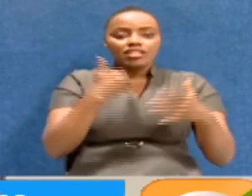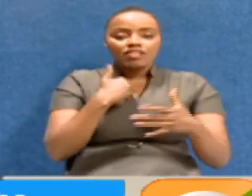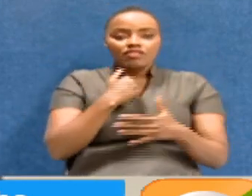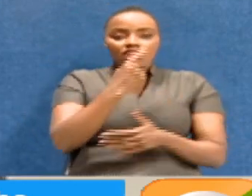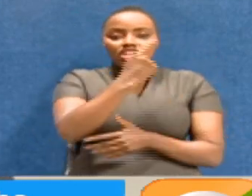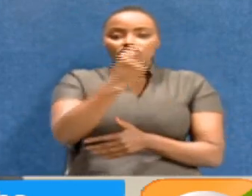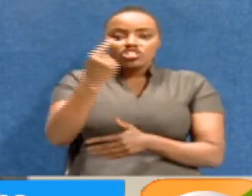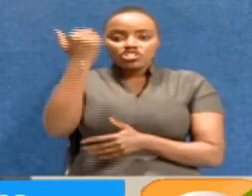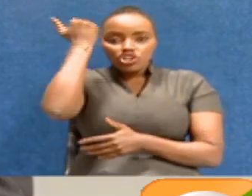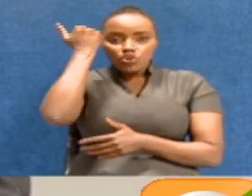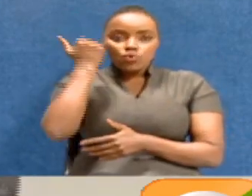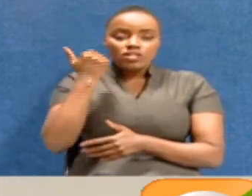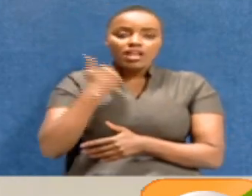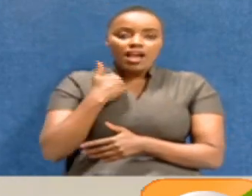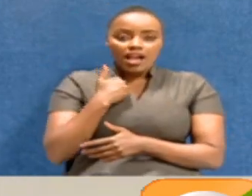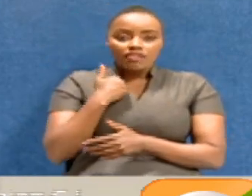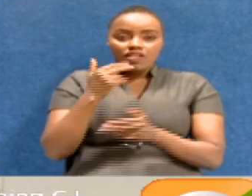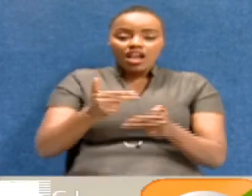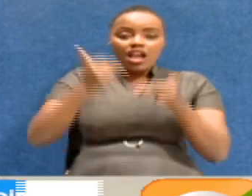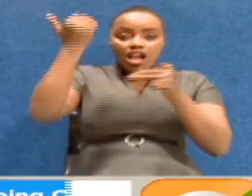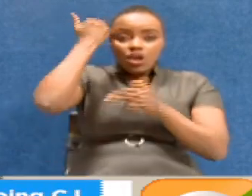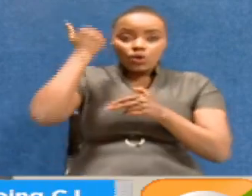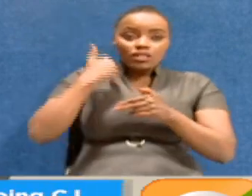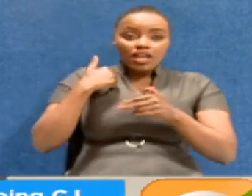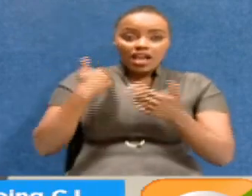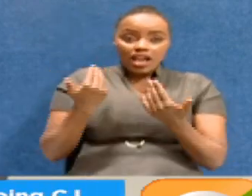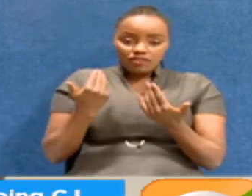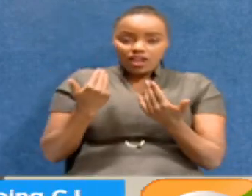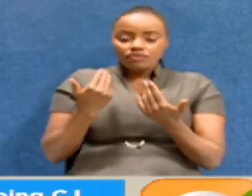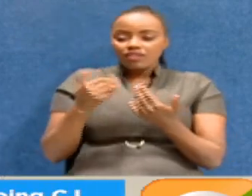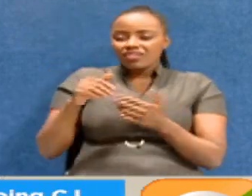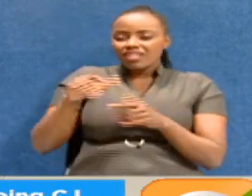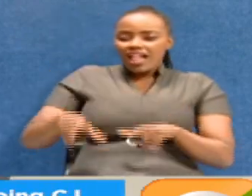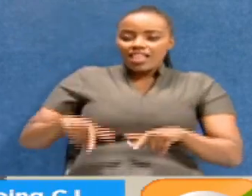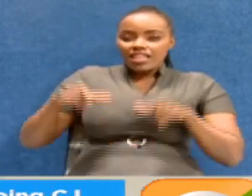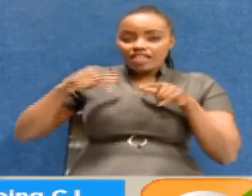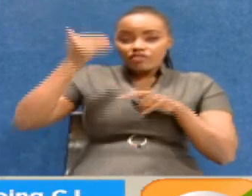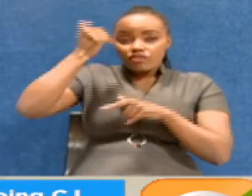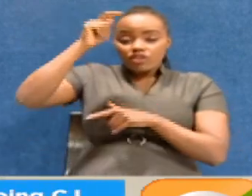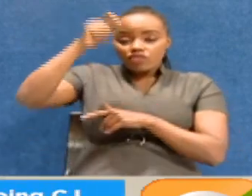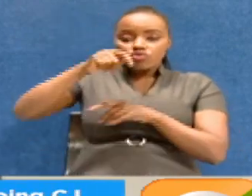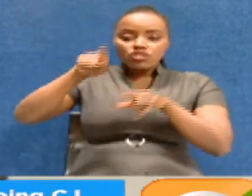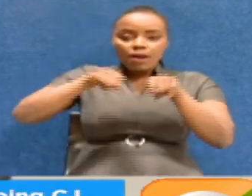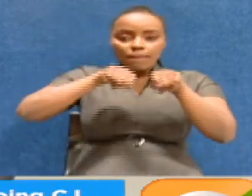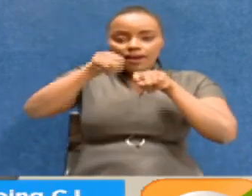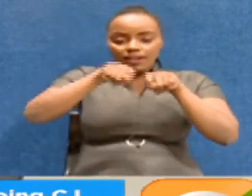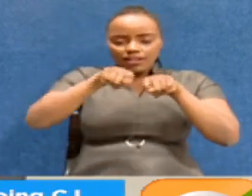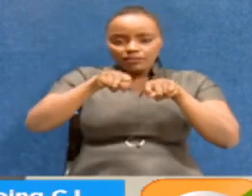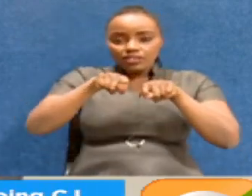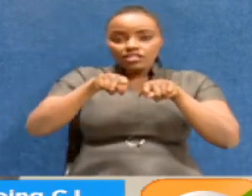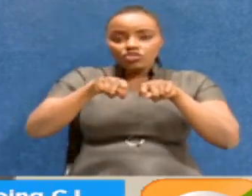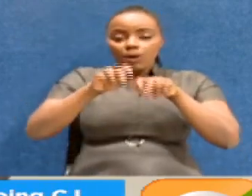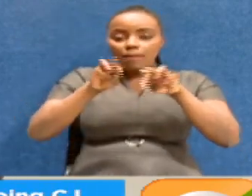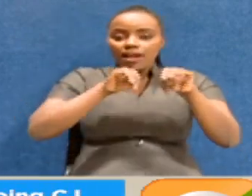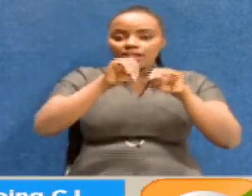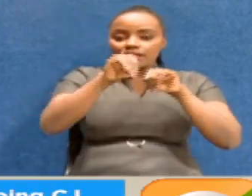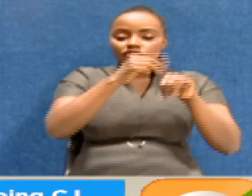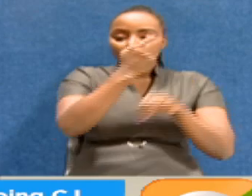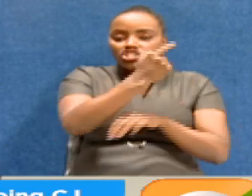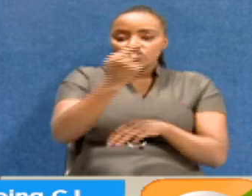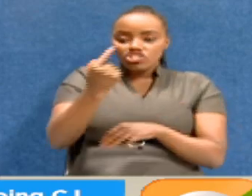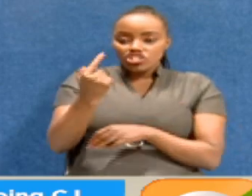Every court that has a high court has a resident judge who does administration or management. Every